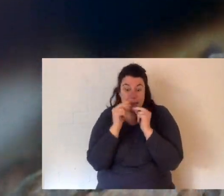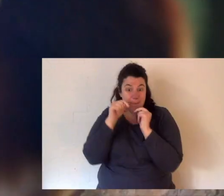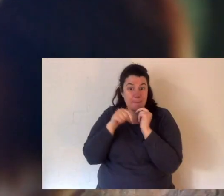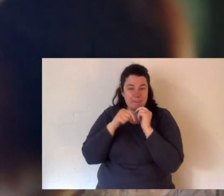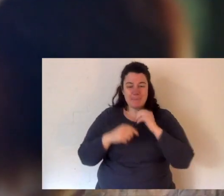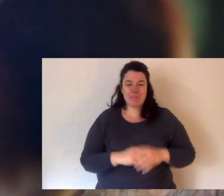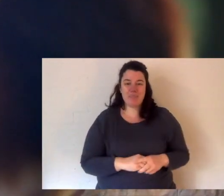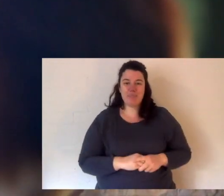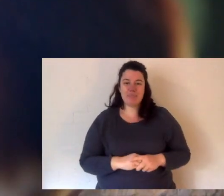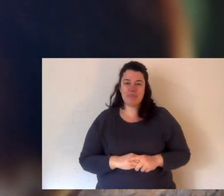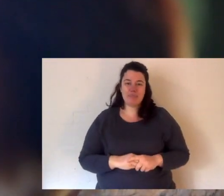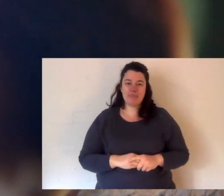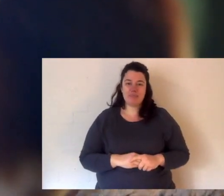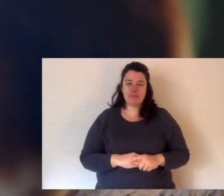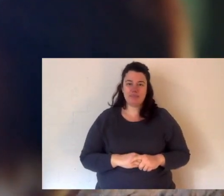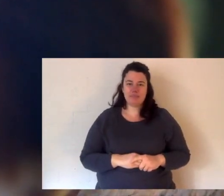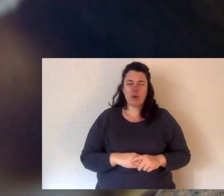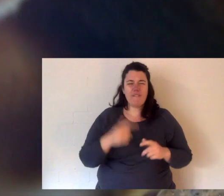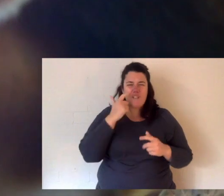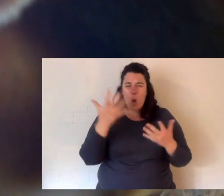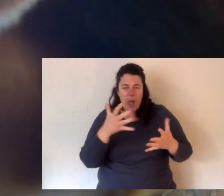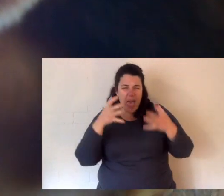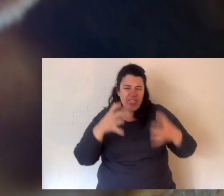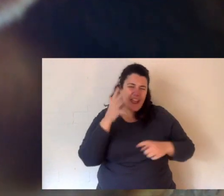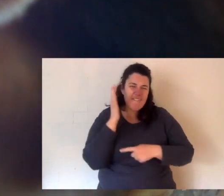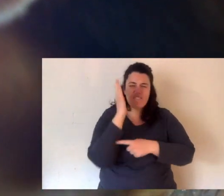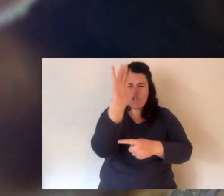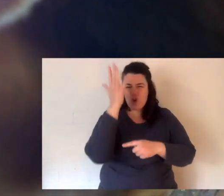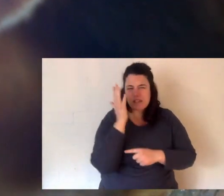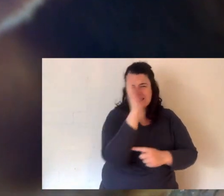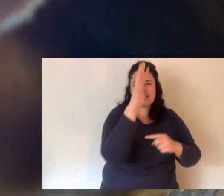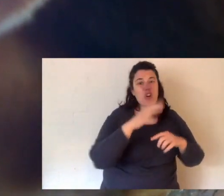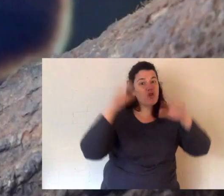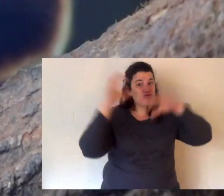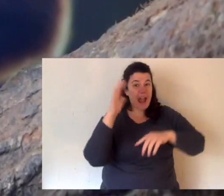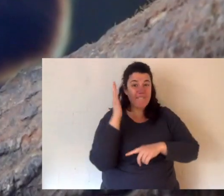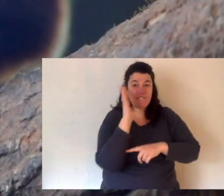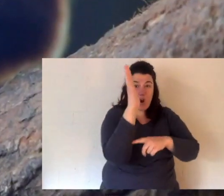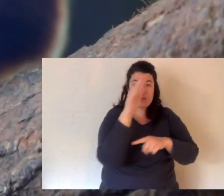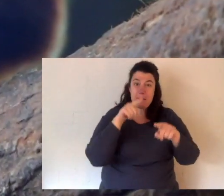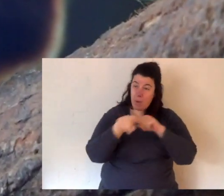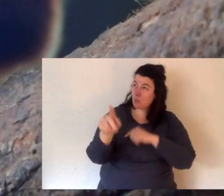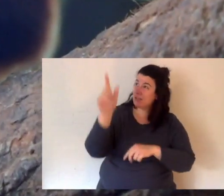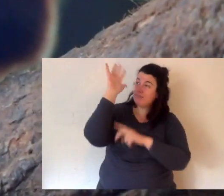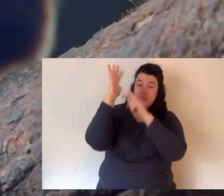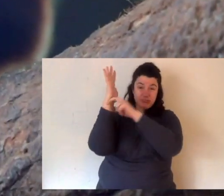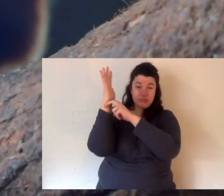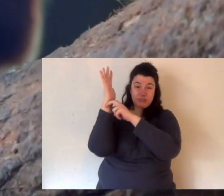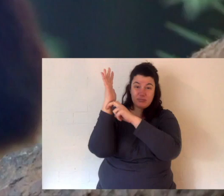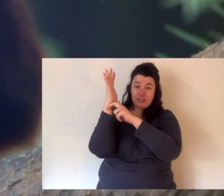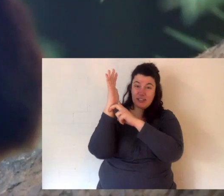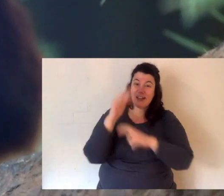tree kangaroos are found through thick forests rain forests and they spend their entire life up in the trees. They need